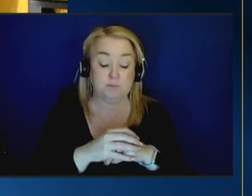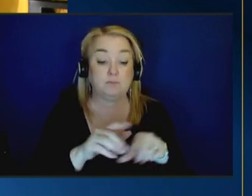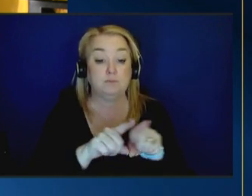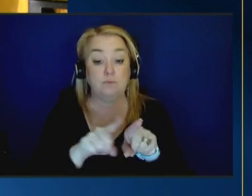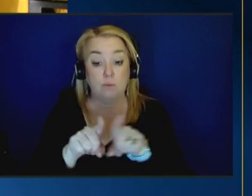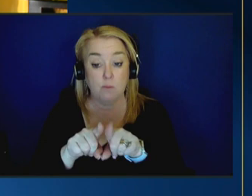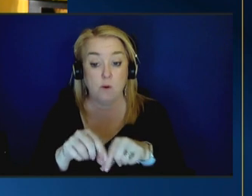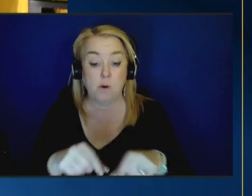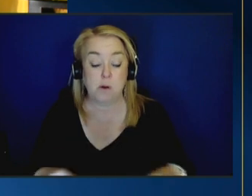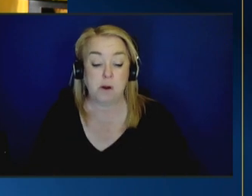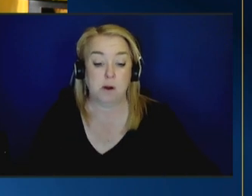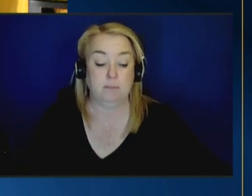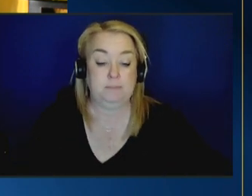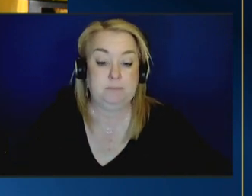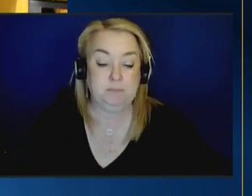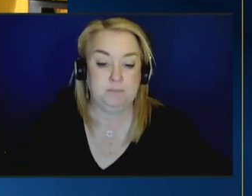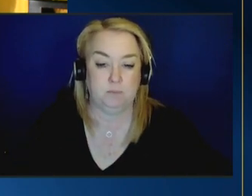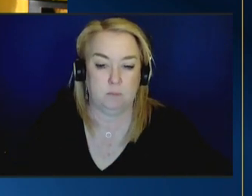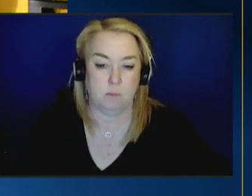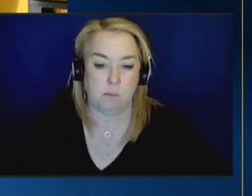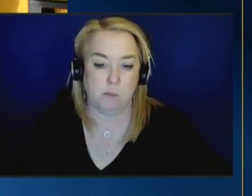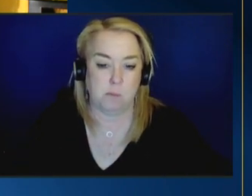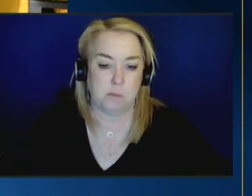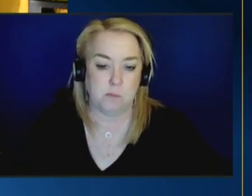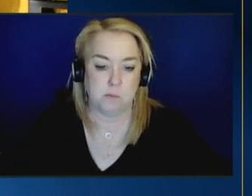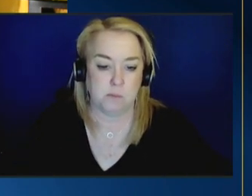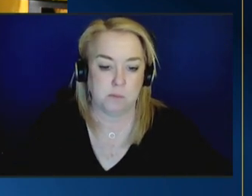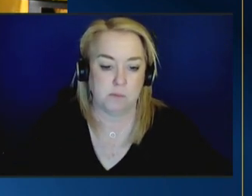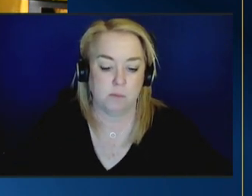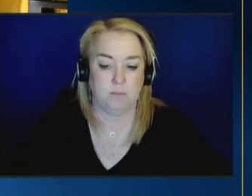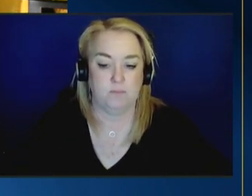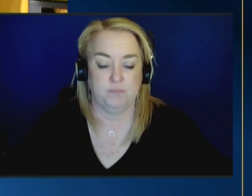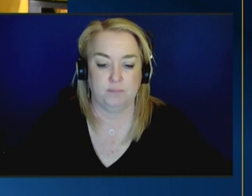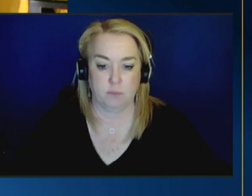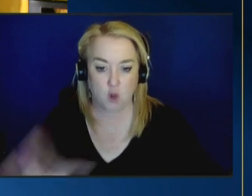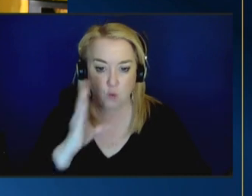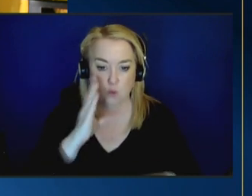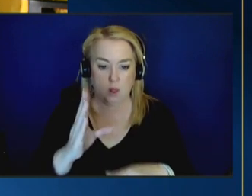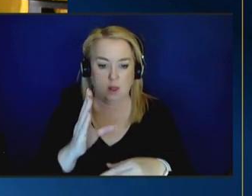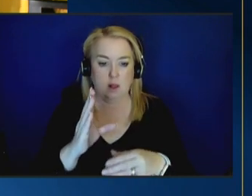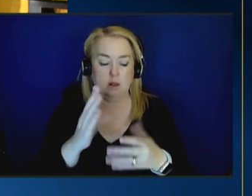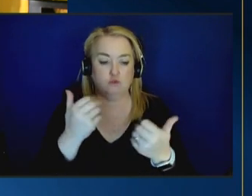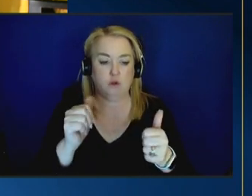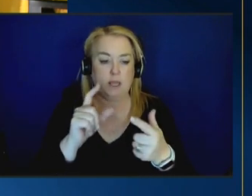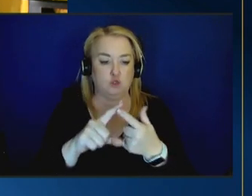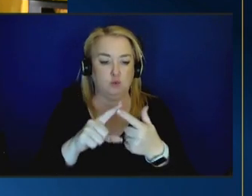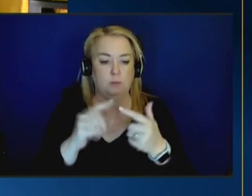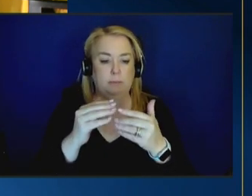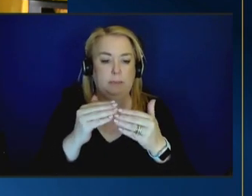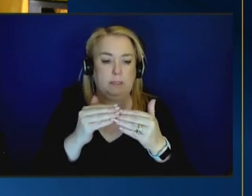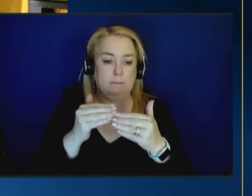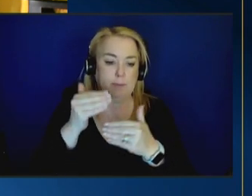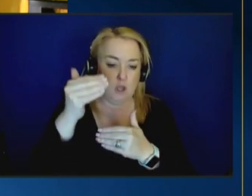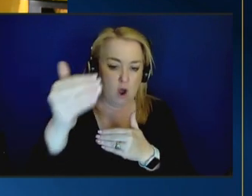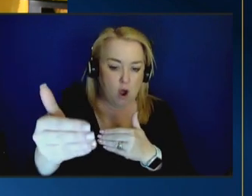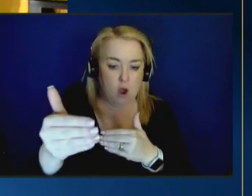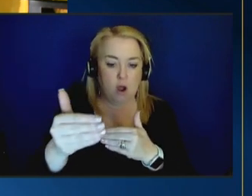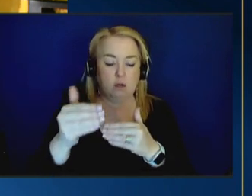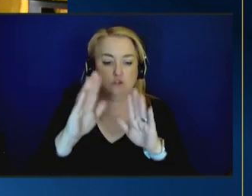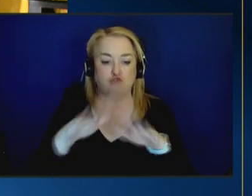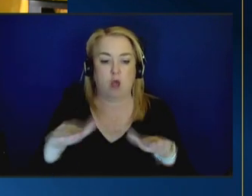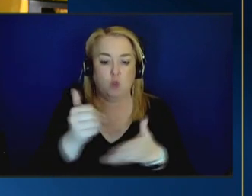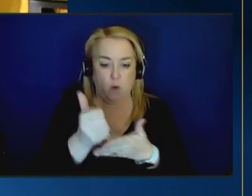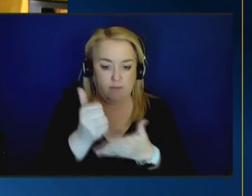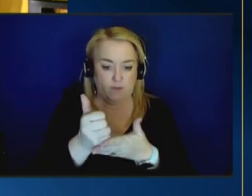is to begin reaching beyond the professional child welfare community um beyond the